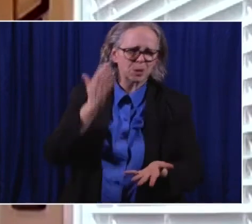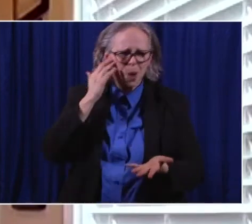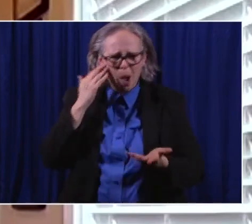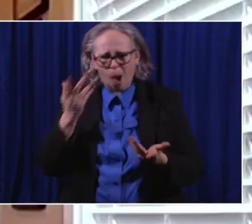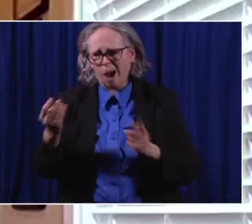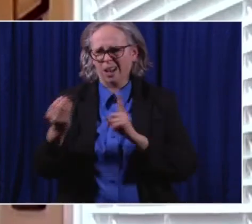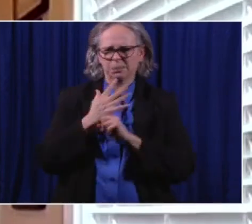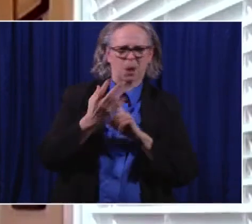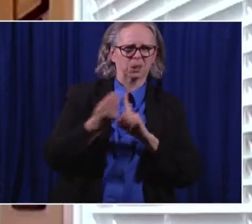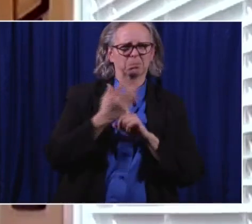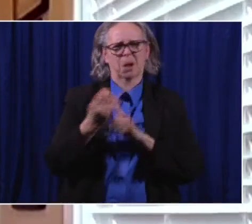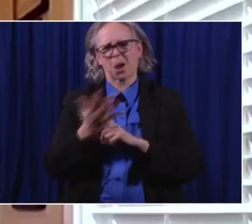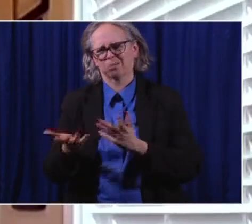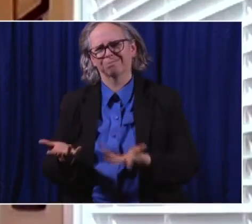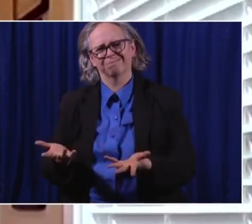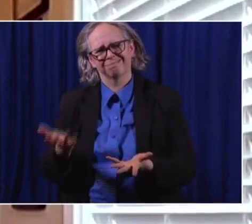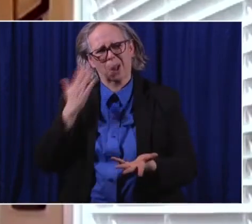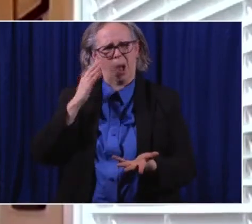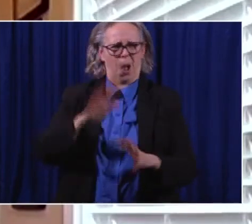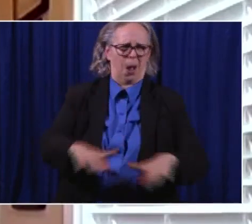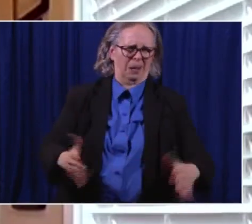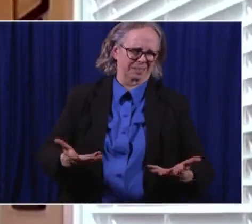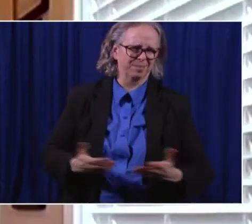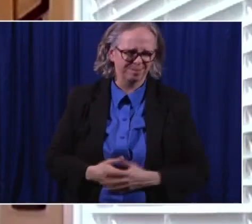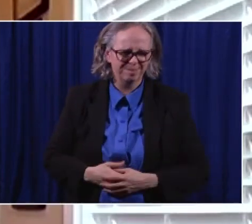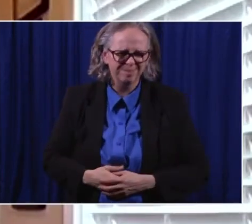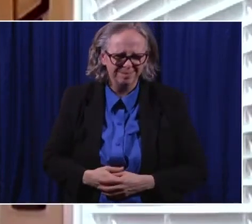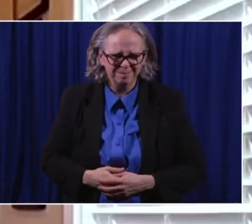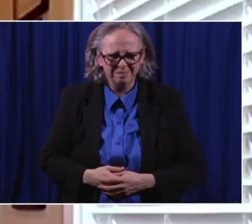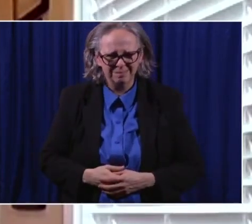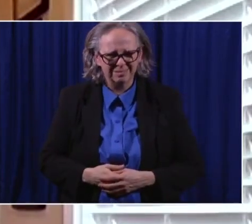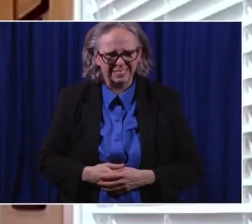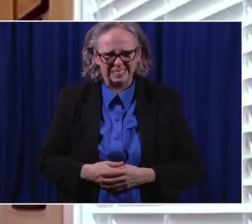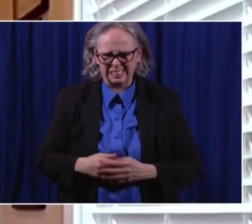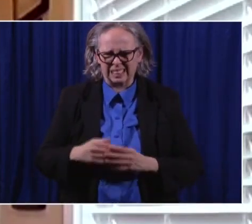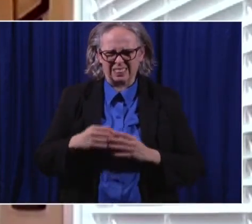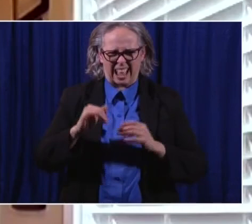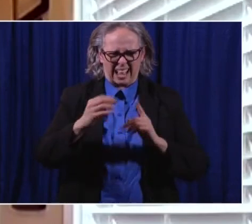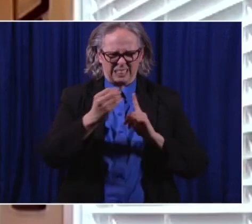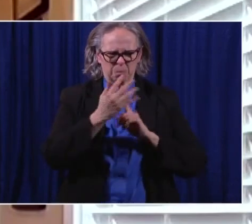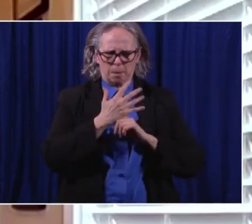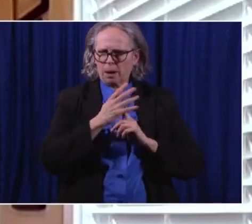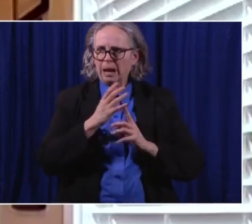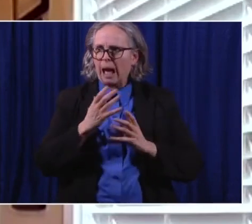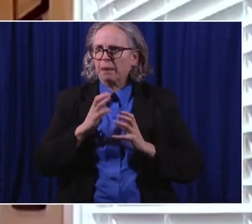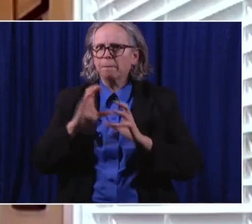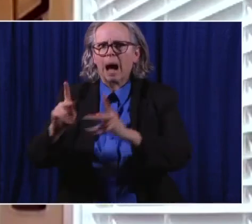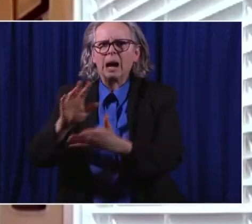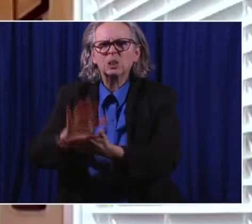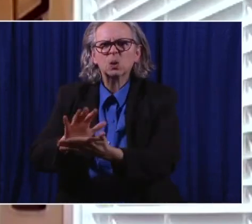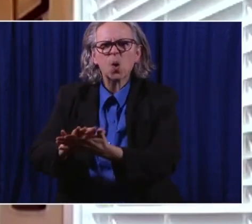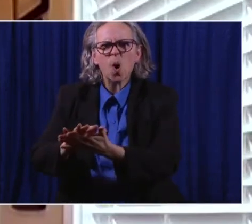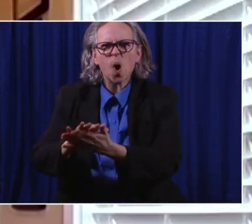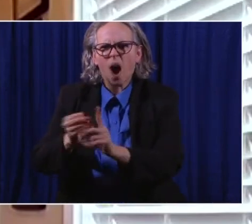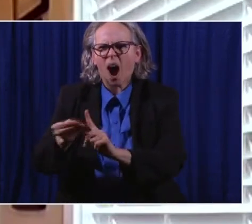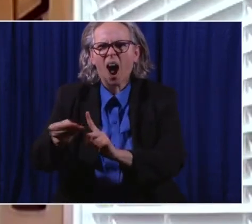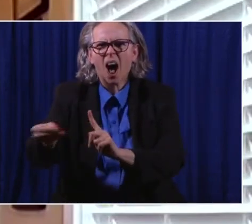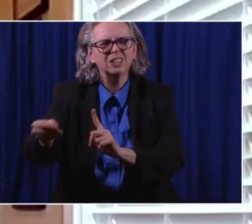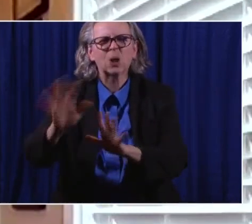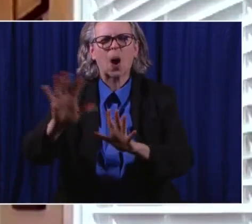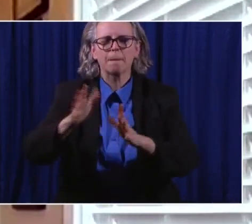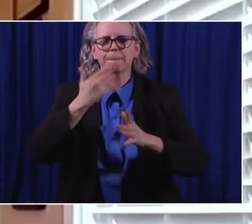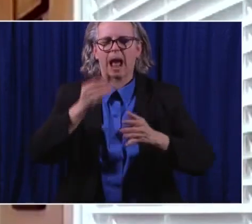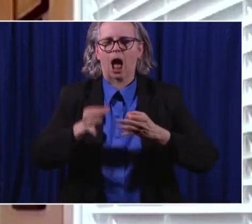giving it a little more time allows for that space, allows for, uh,